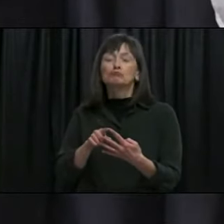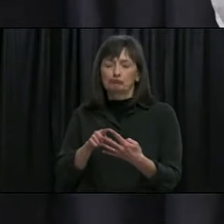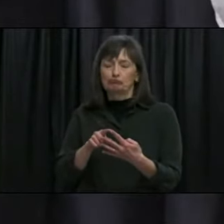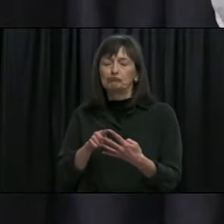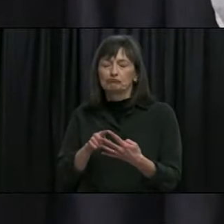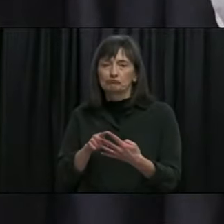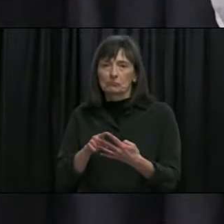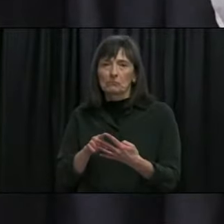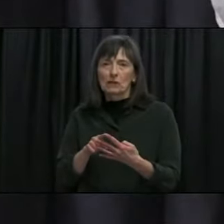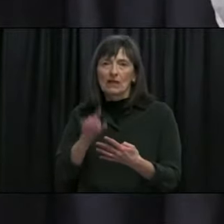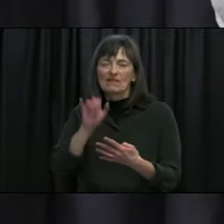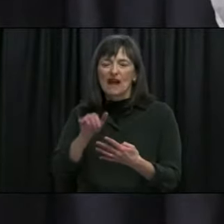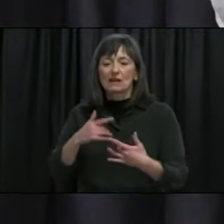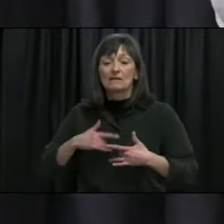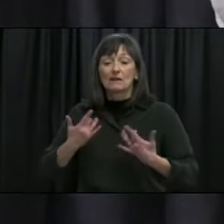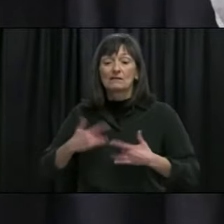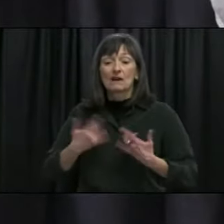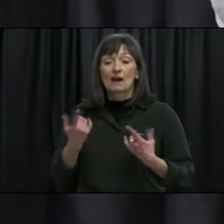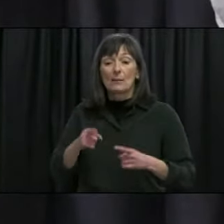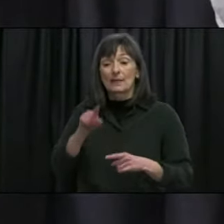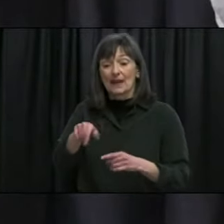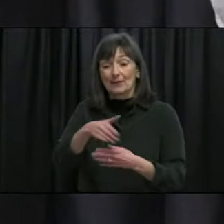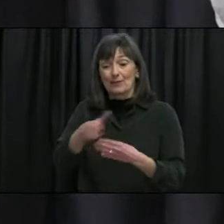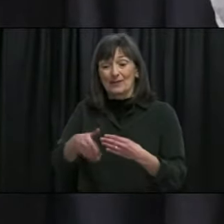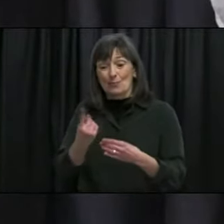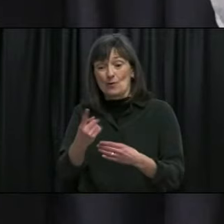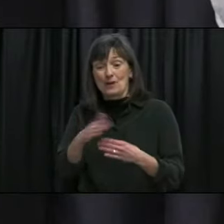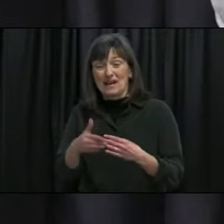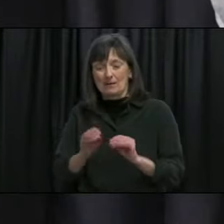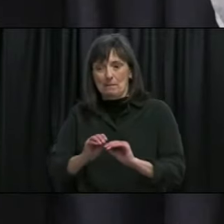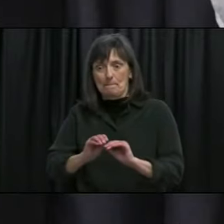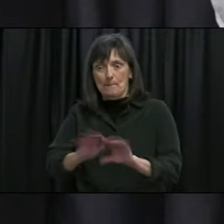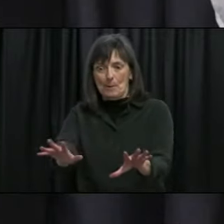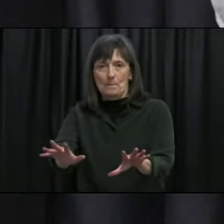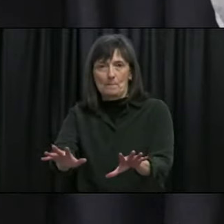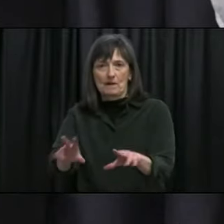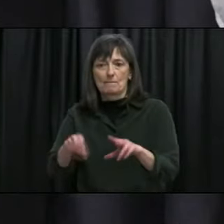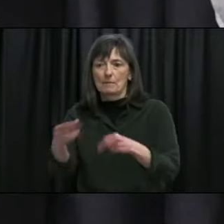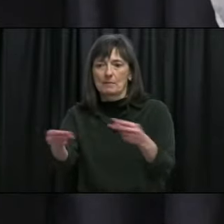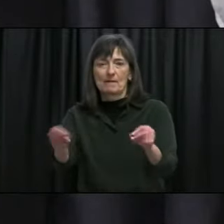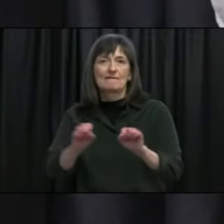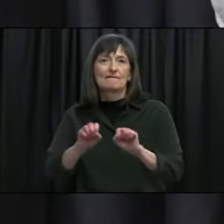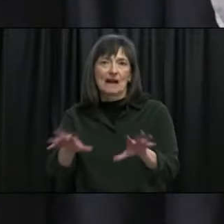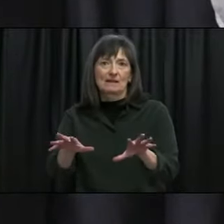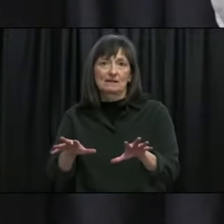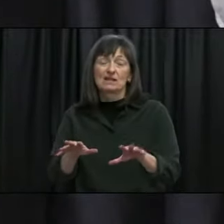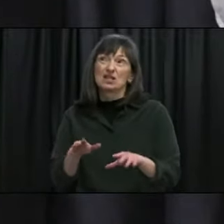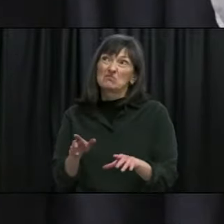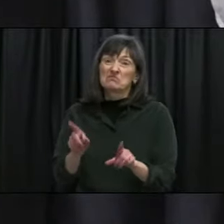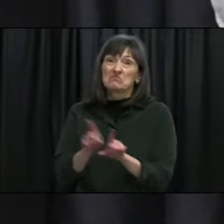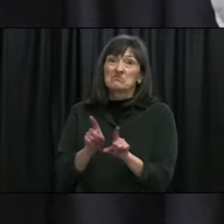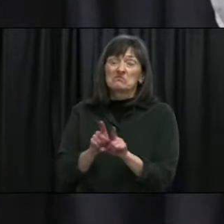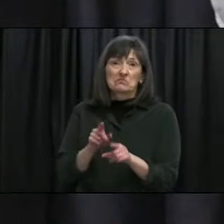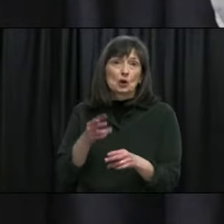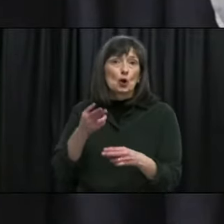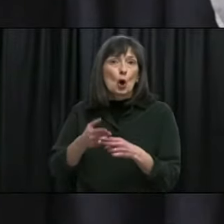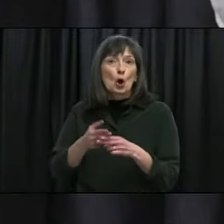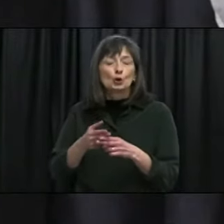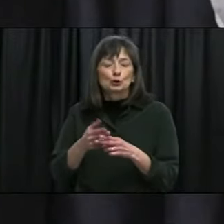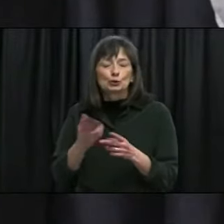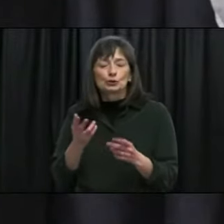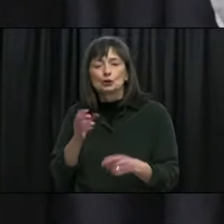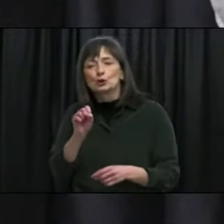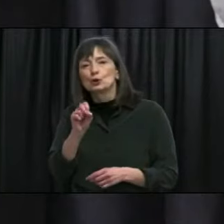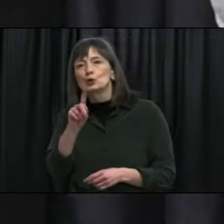in spread of this virus certainly it behaved very much as a super spreader so we would consider